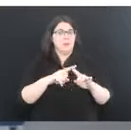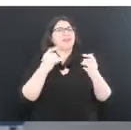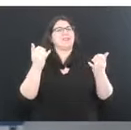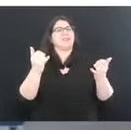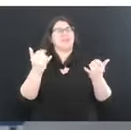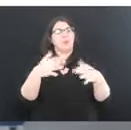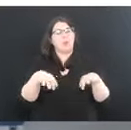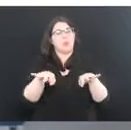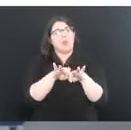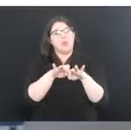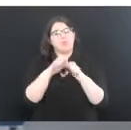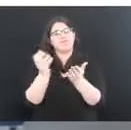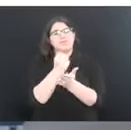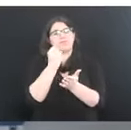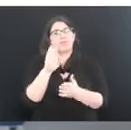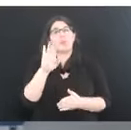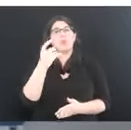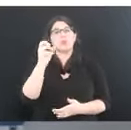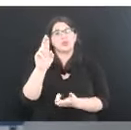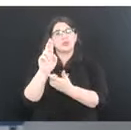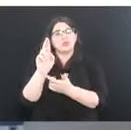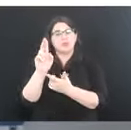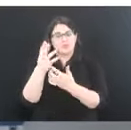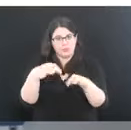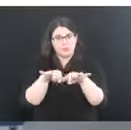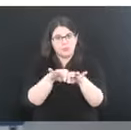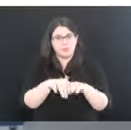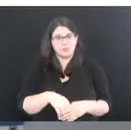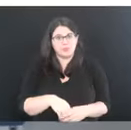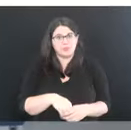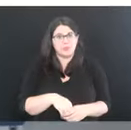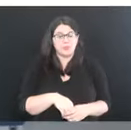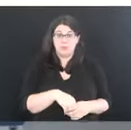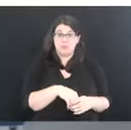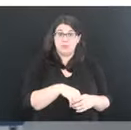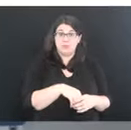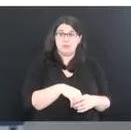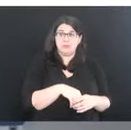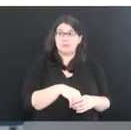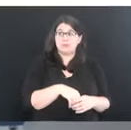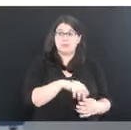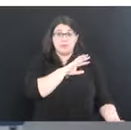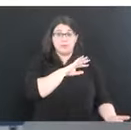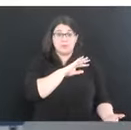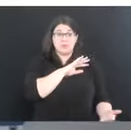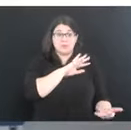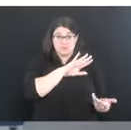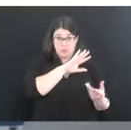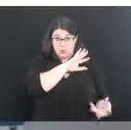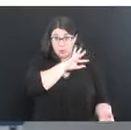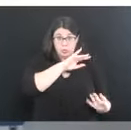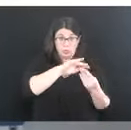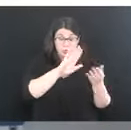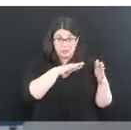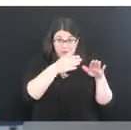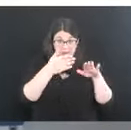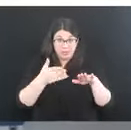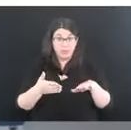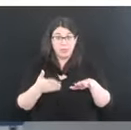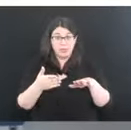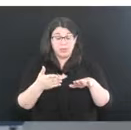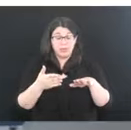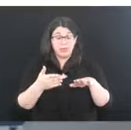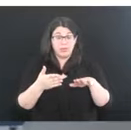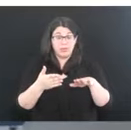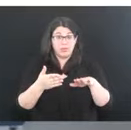booster. We know that the number of deaths that we have have fallen and weighed most heavily on